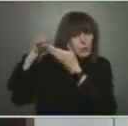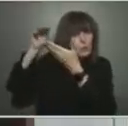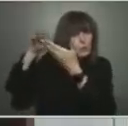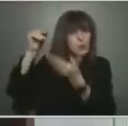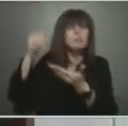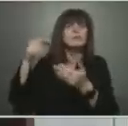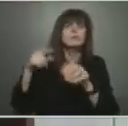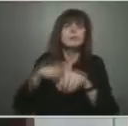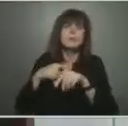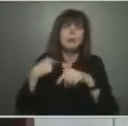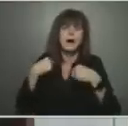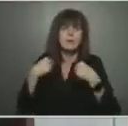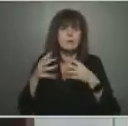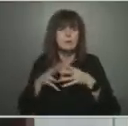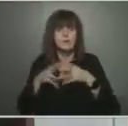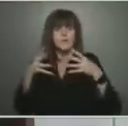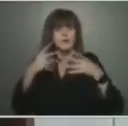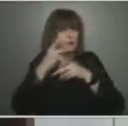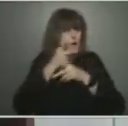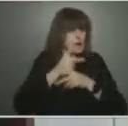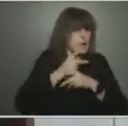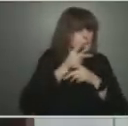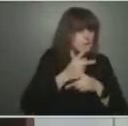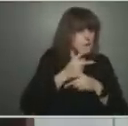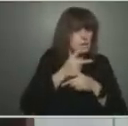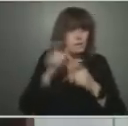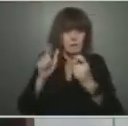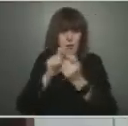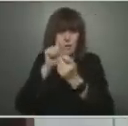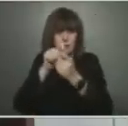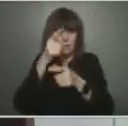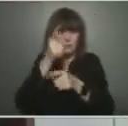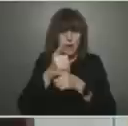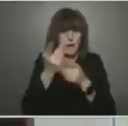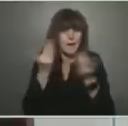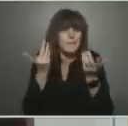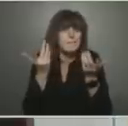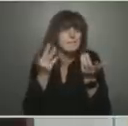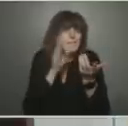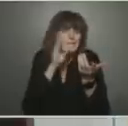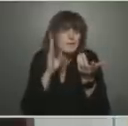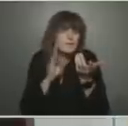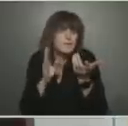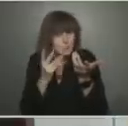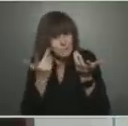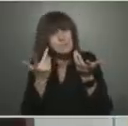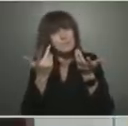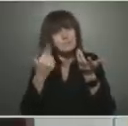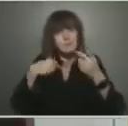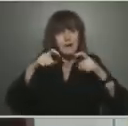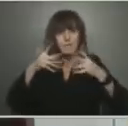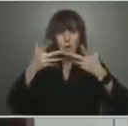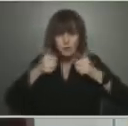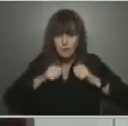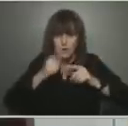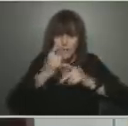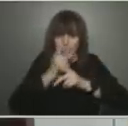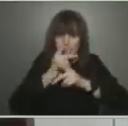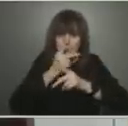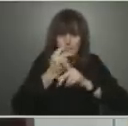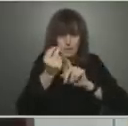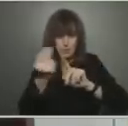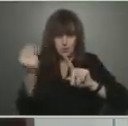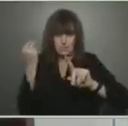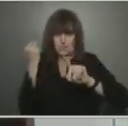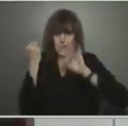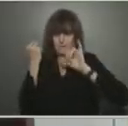it's healthy to have debate. But we do have to have a balanced response to this virus and learn to